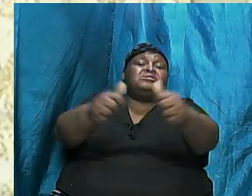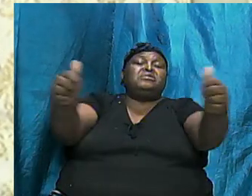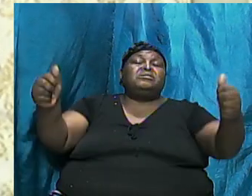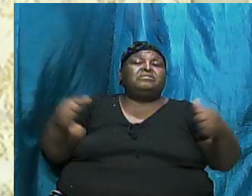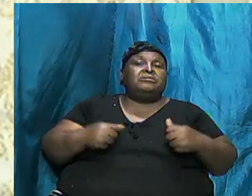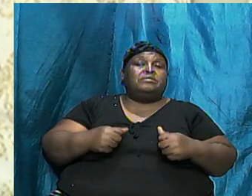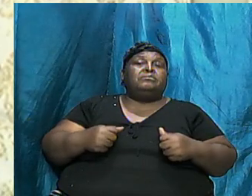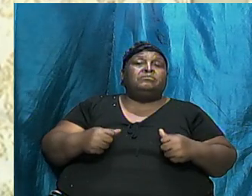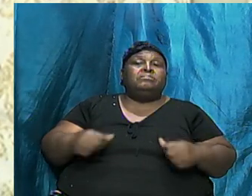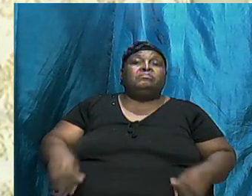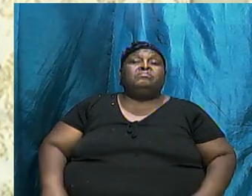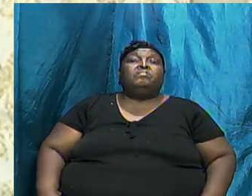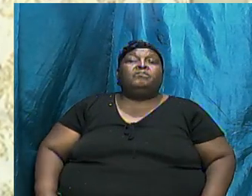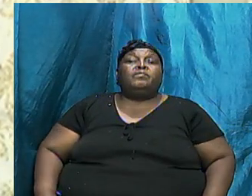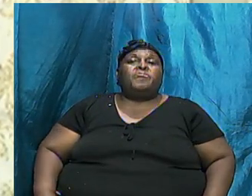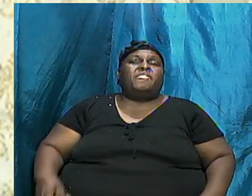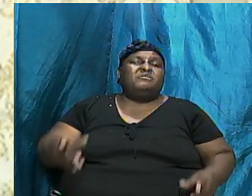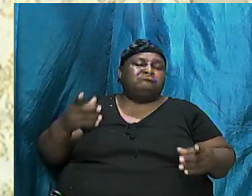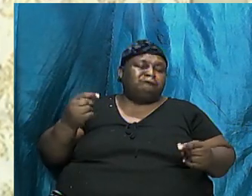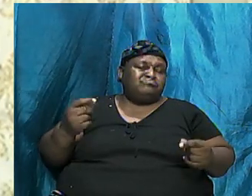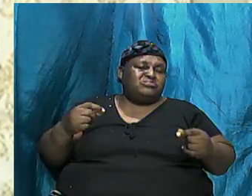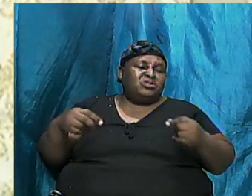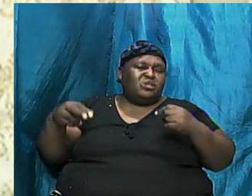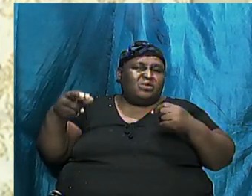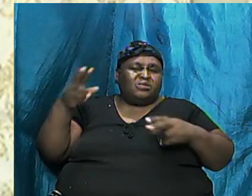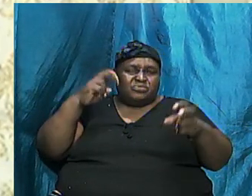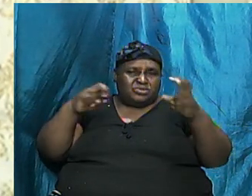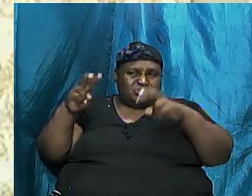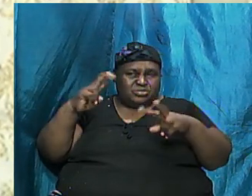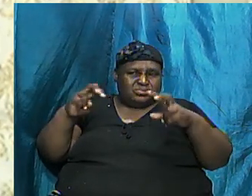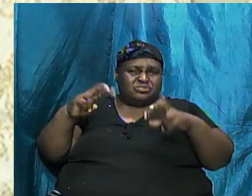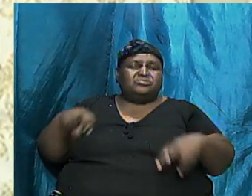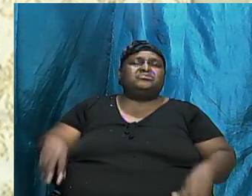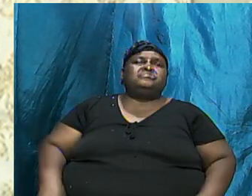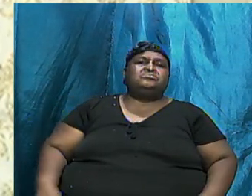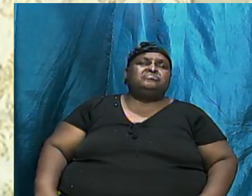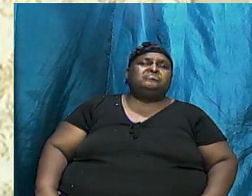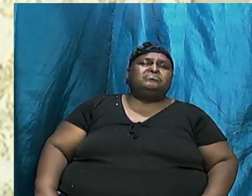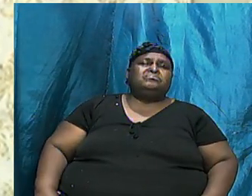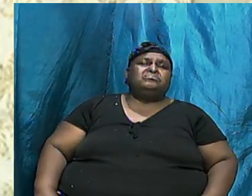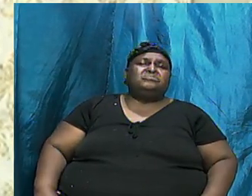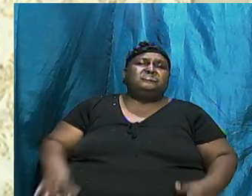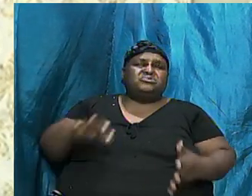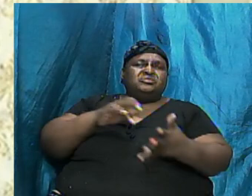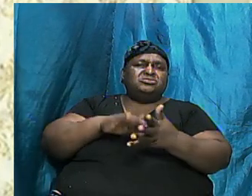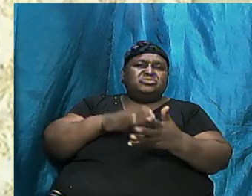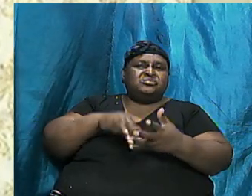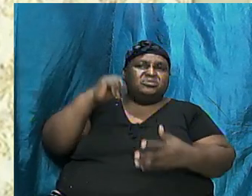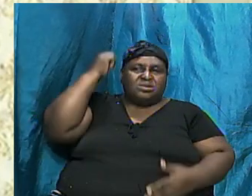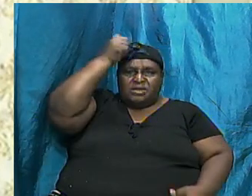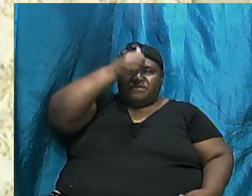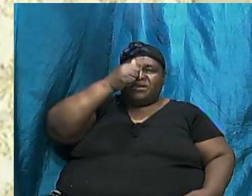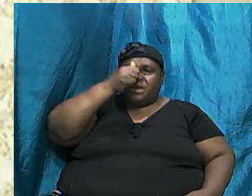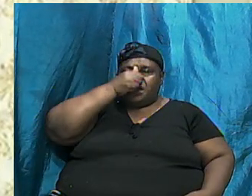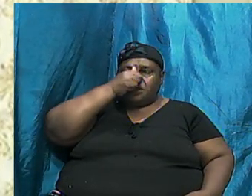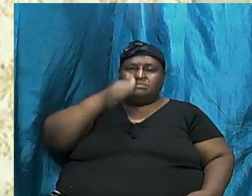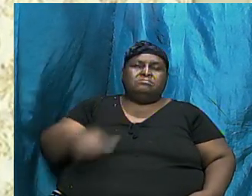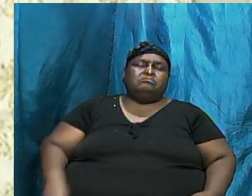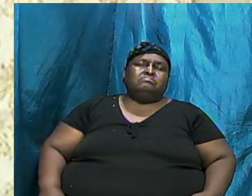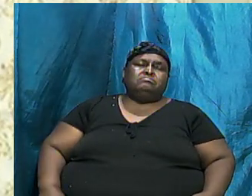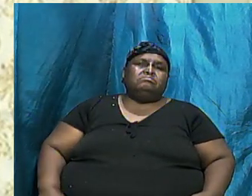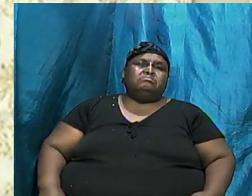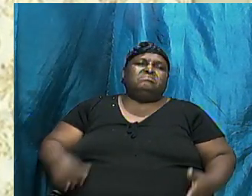Just Do A Little Research Bring It Up Check The Africans Check The Chinese